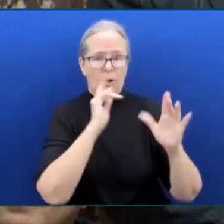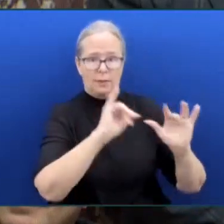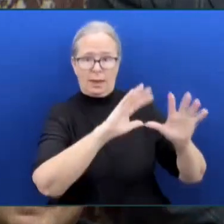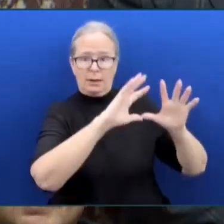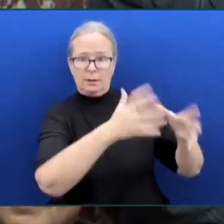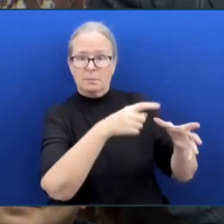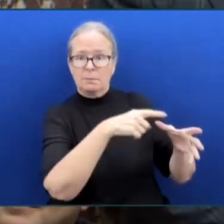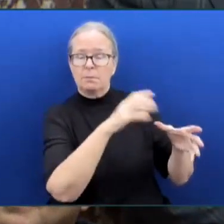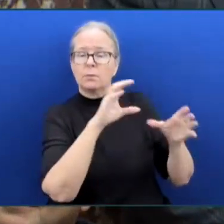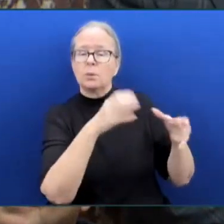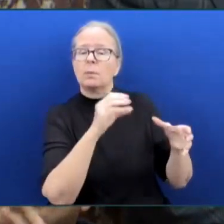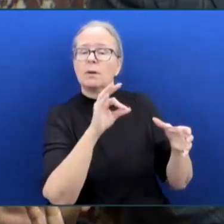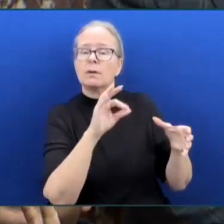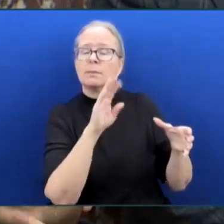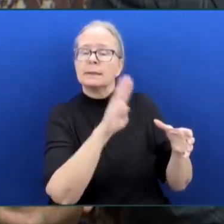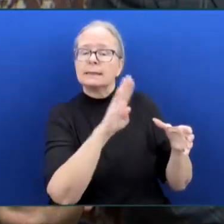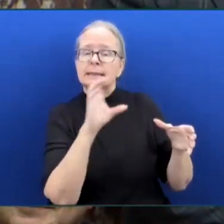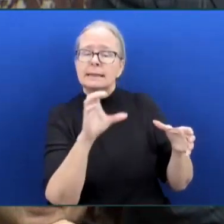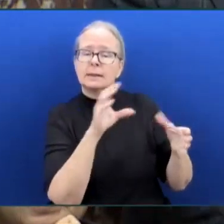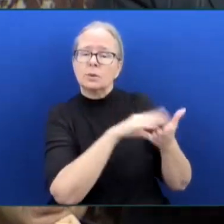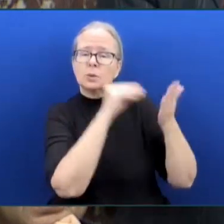and bringing this forward.